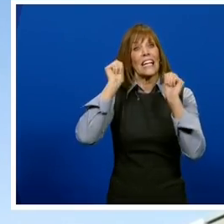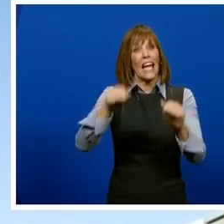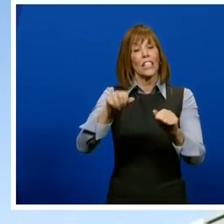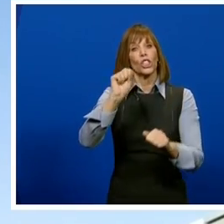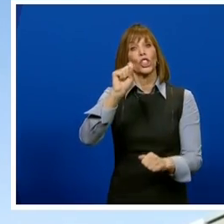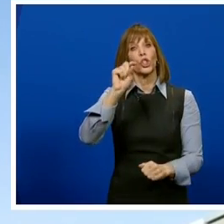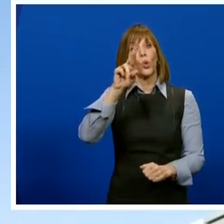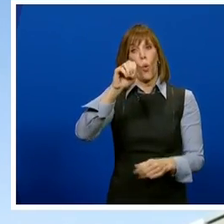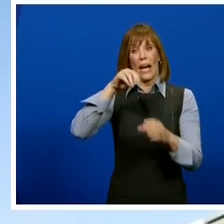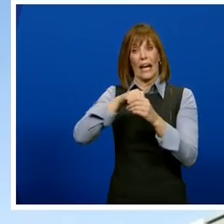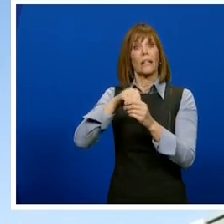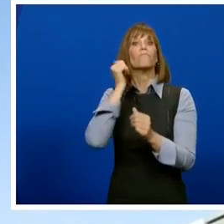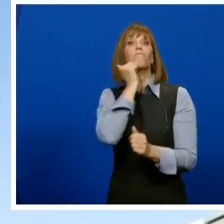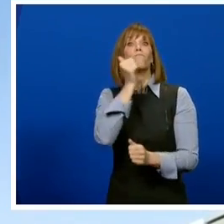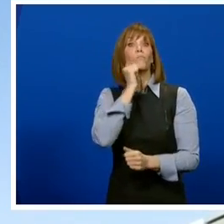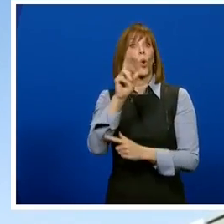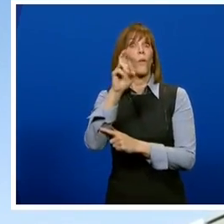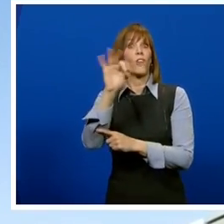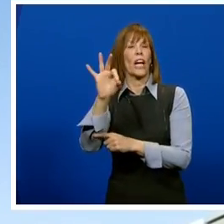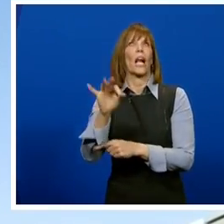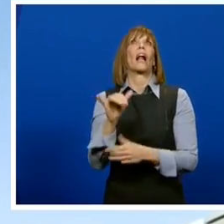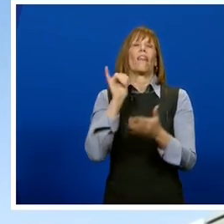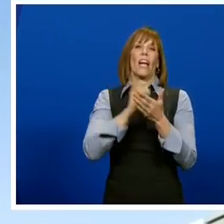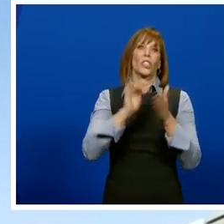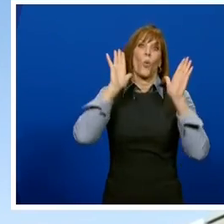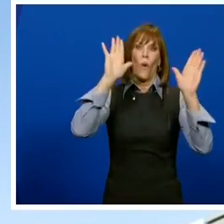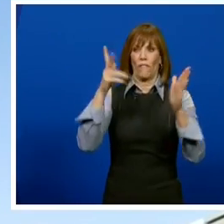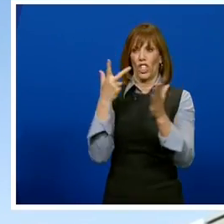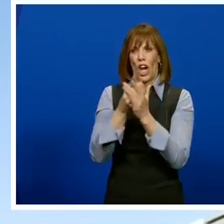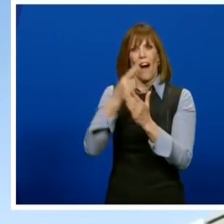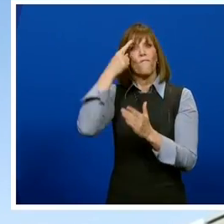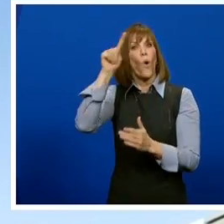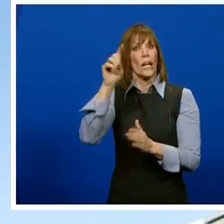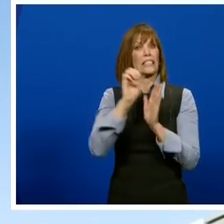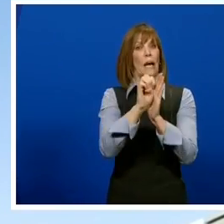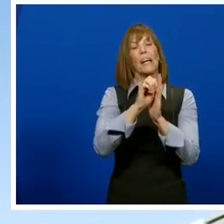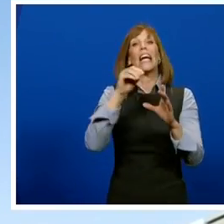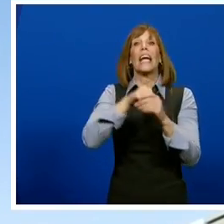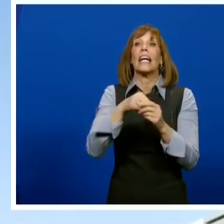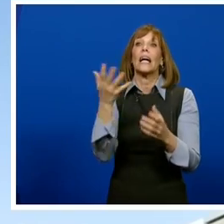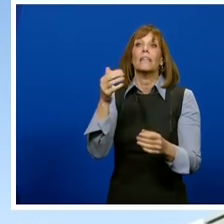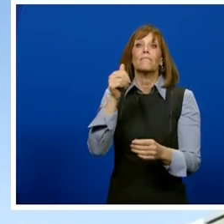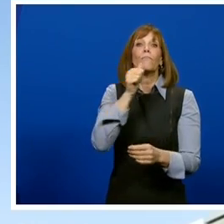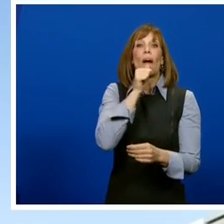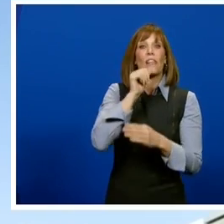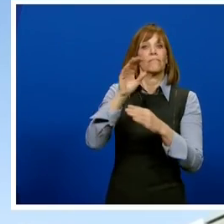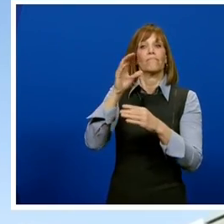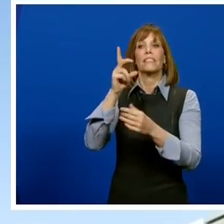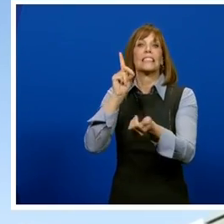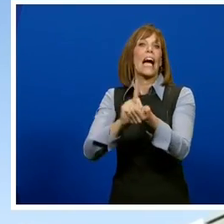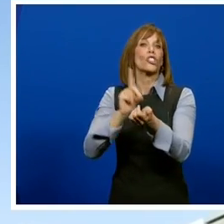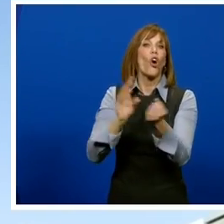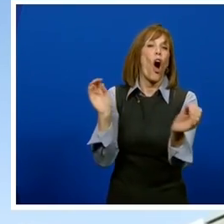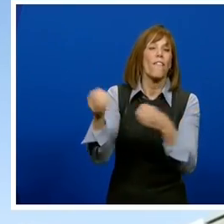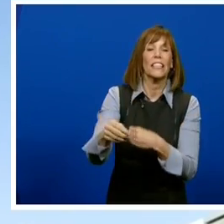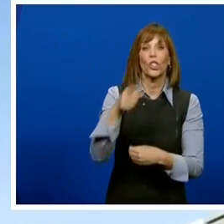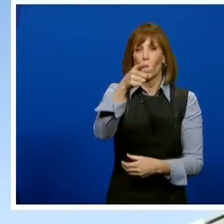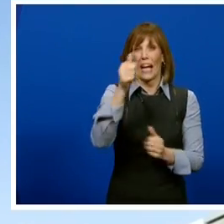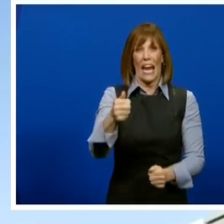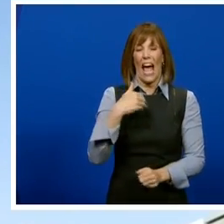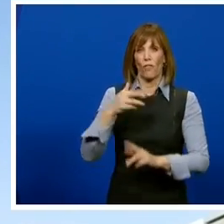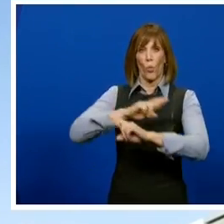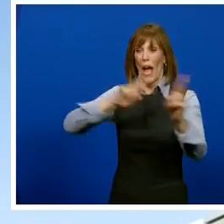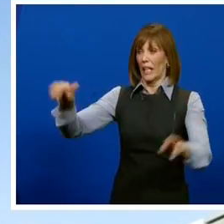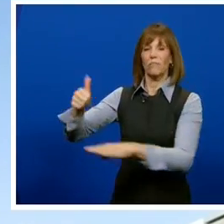refrigerated temperatures, this is a great vaccine. For example, in a private practice where you could have that